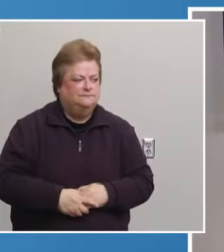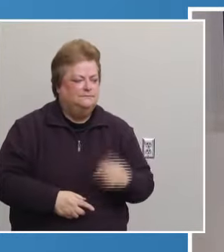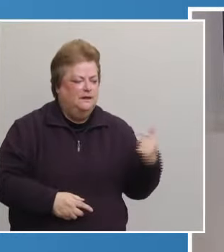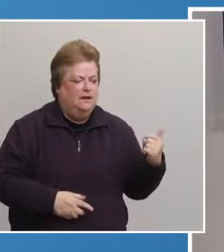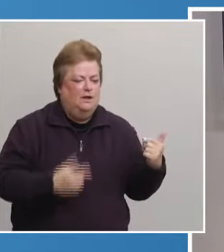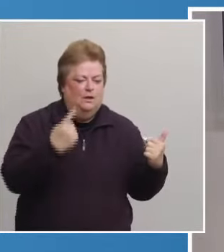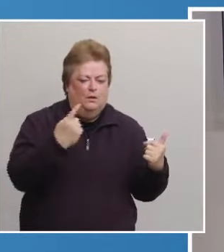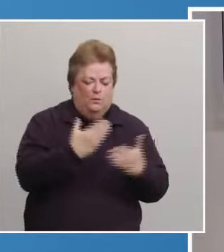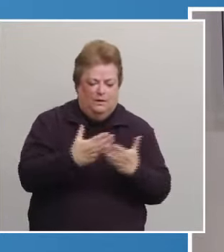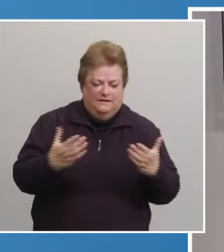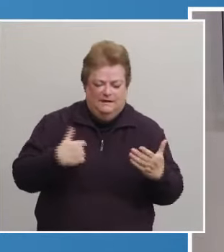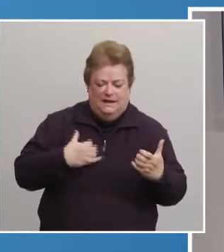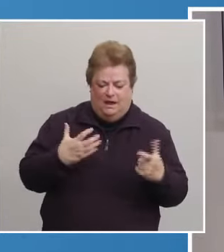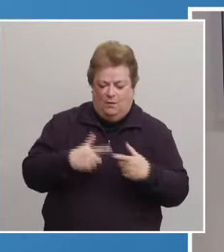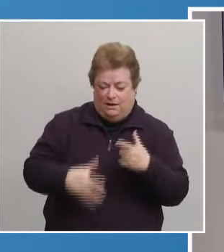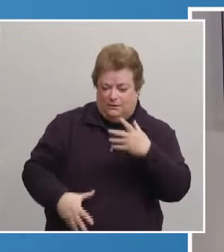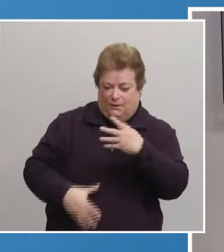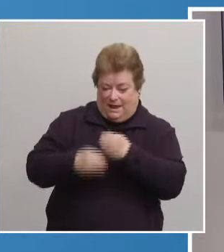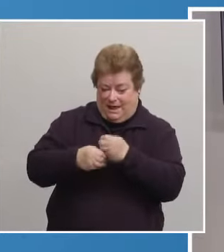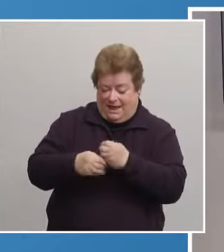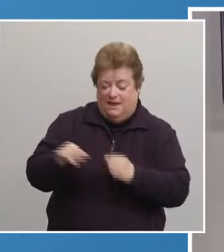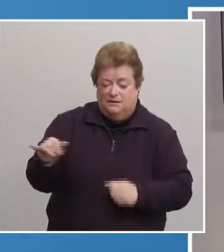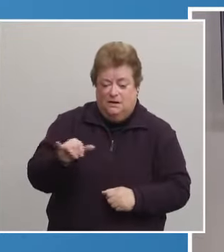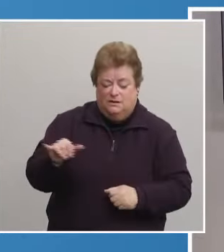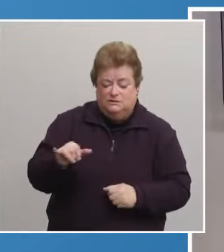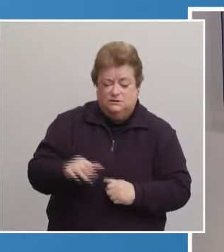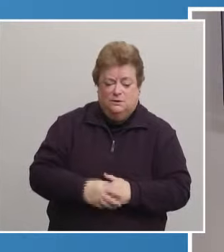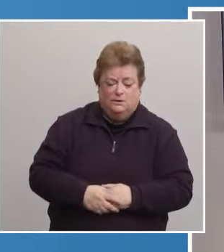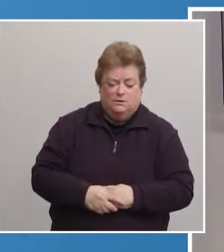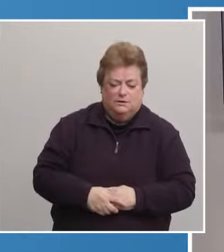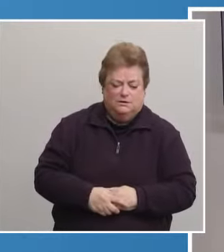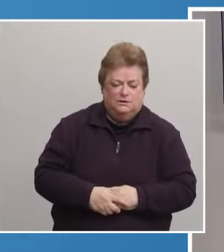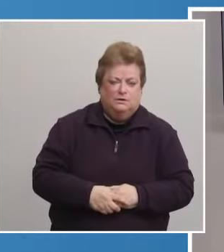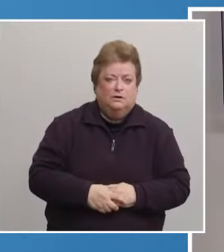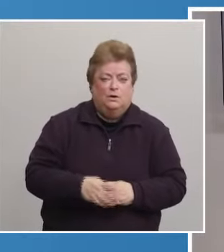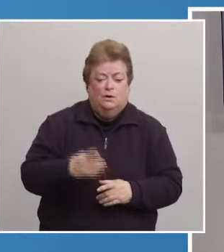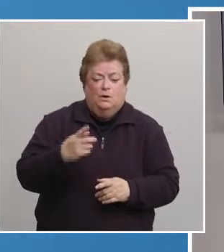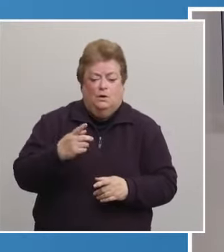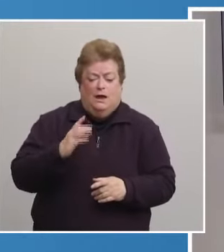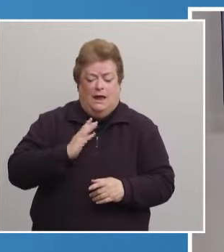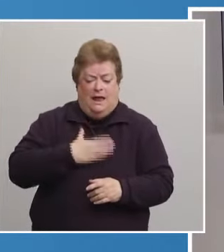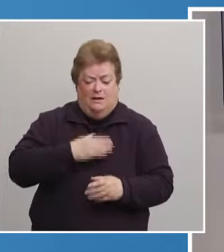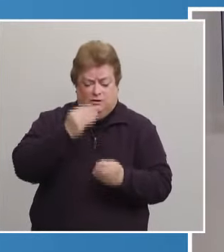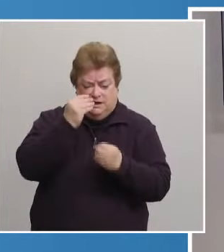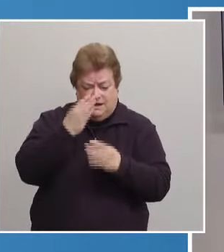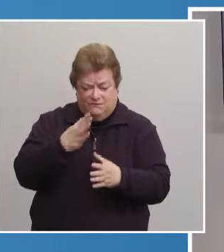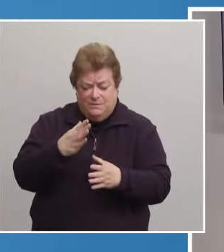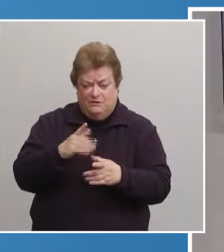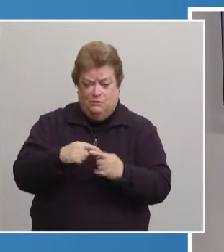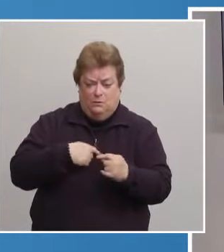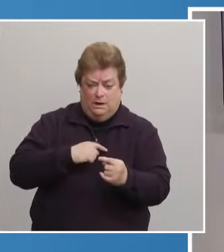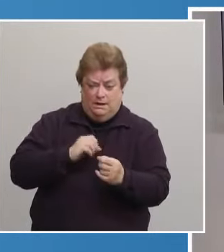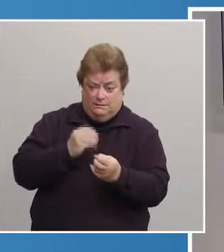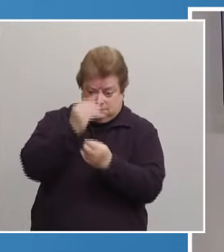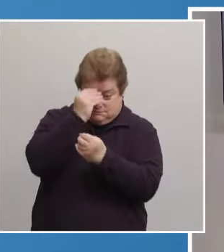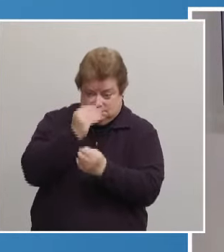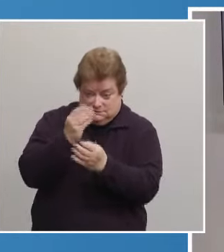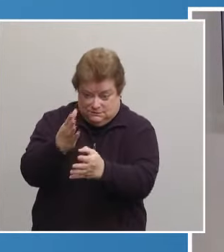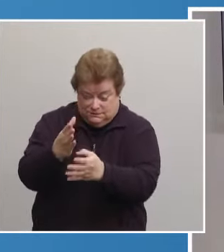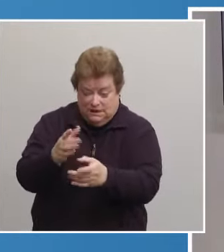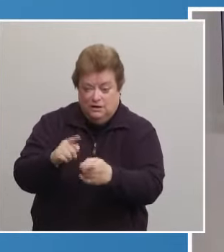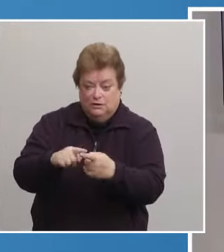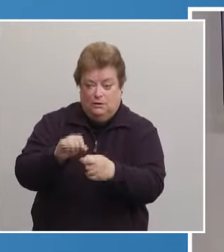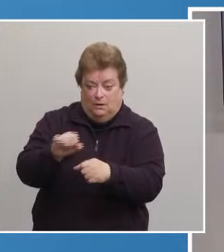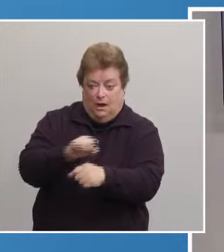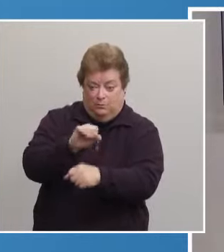There's one thing I wanted to add to that, you know, when we send out the information for people to make an appointment, those